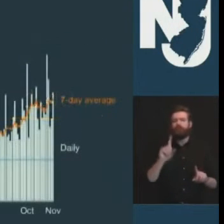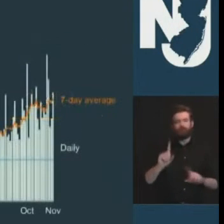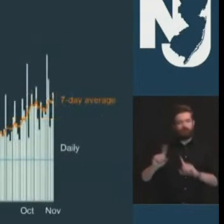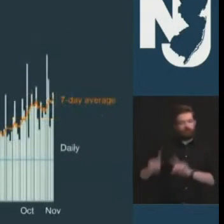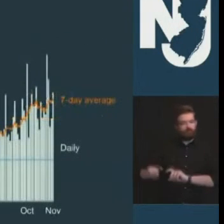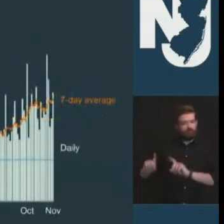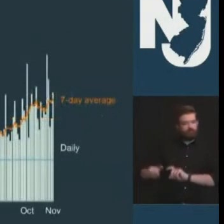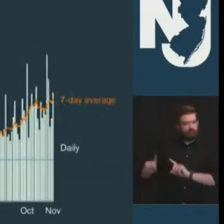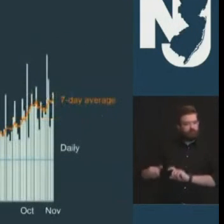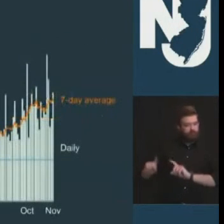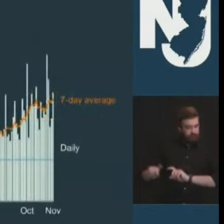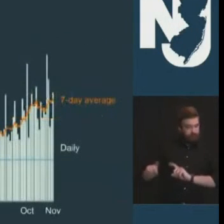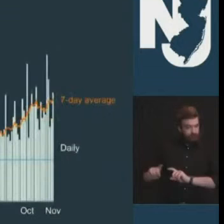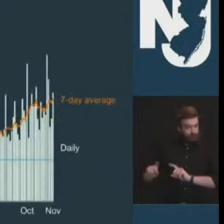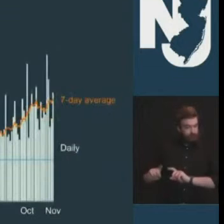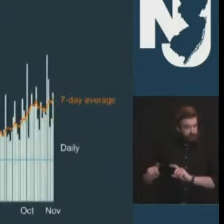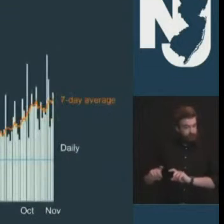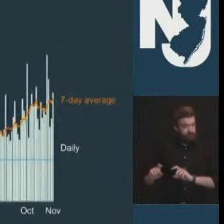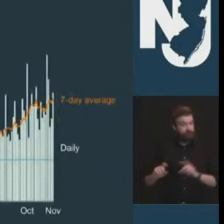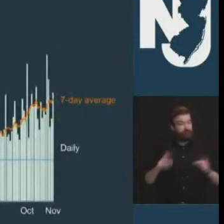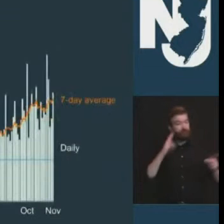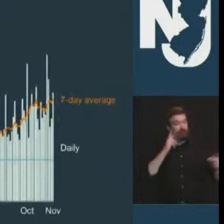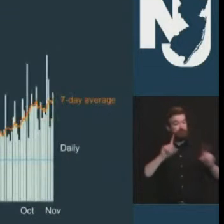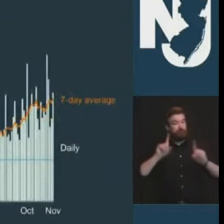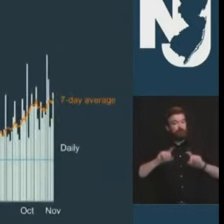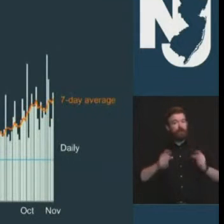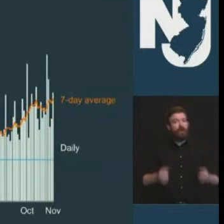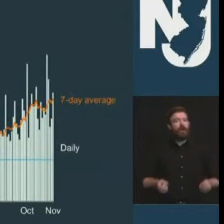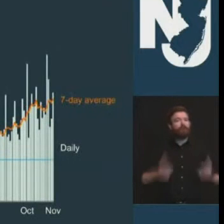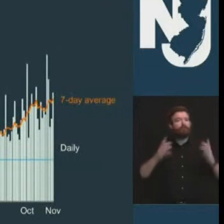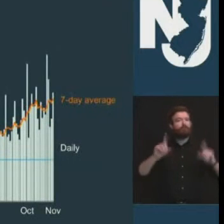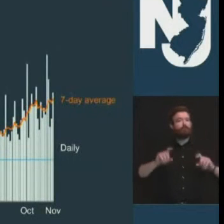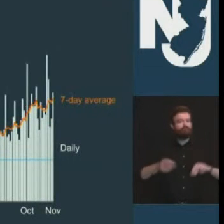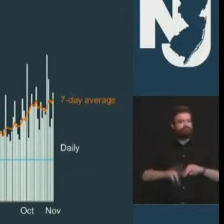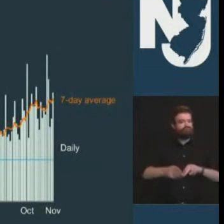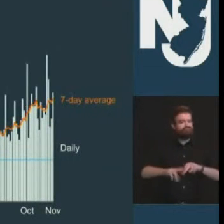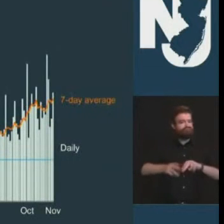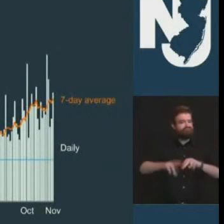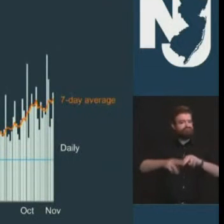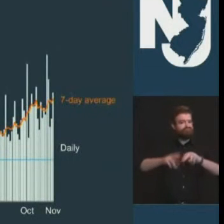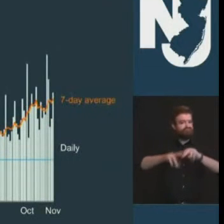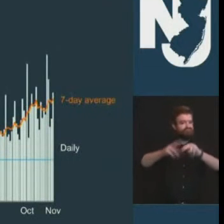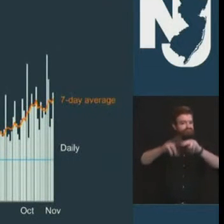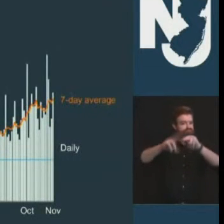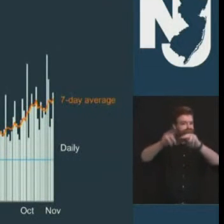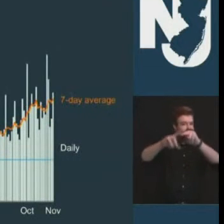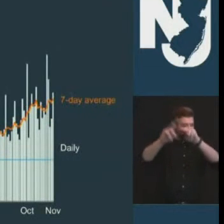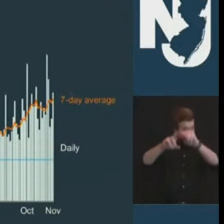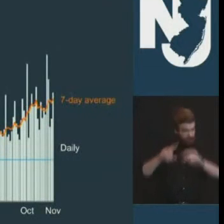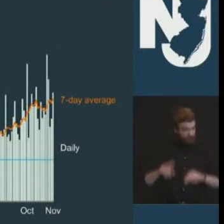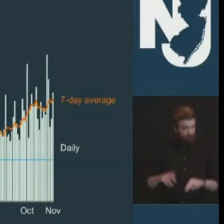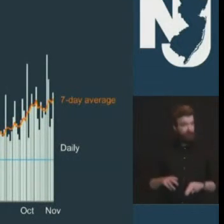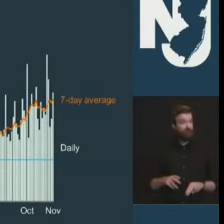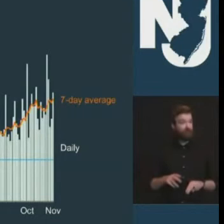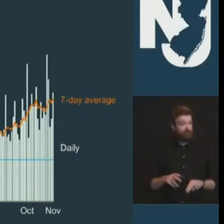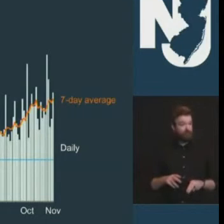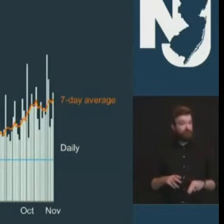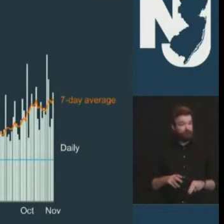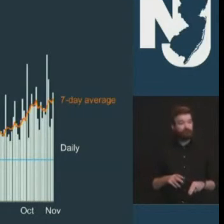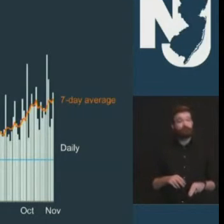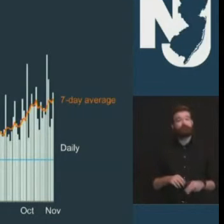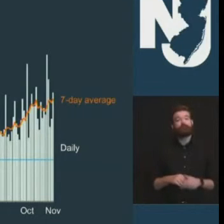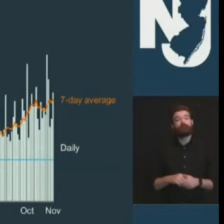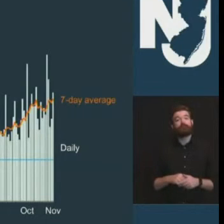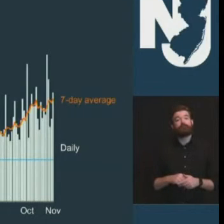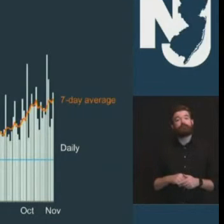uh how our testing has increased exponentially throughout this pandemic we recently hit a high of roughly seventy seven